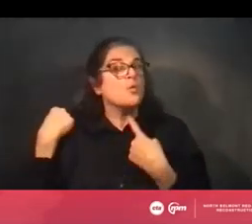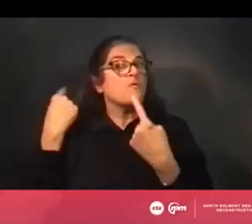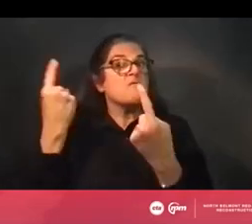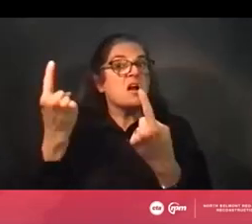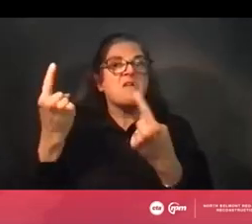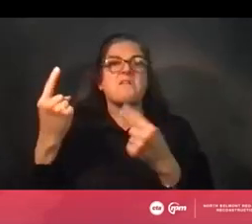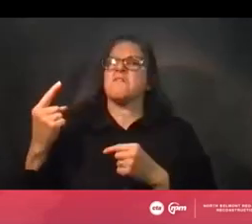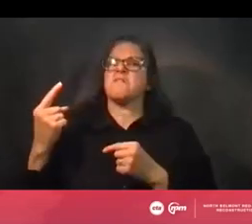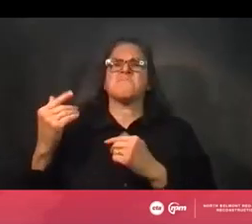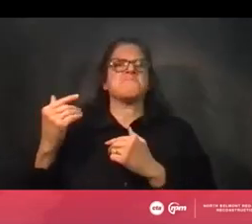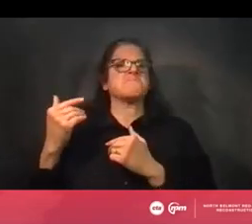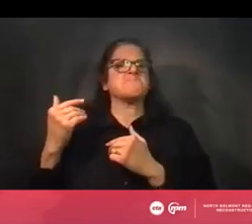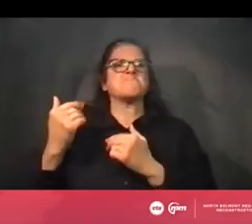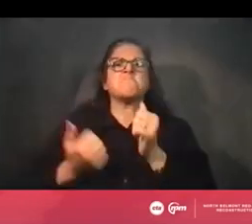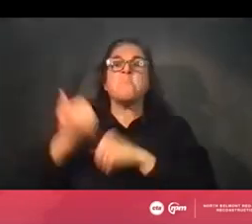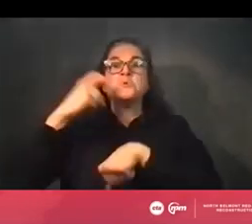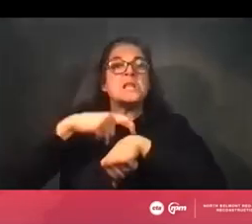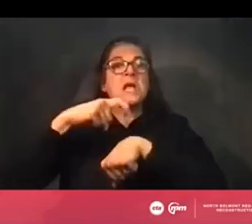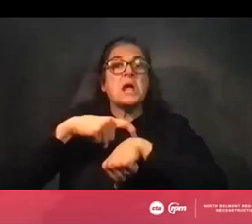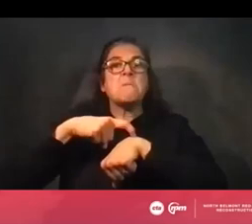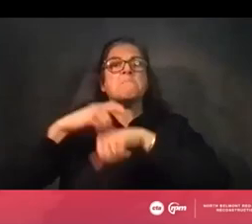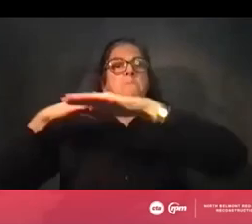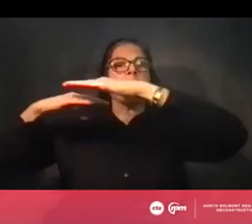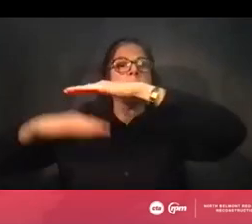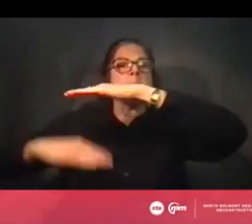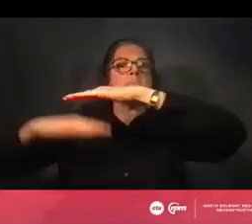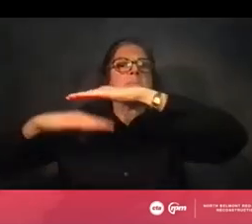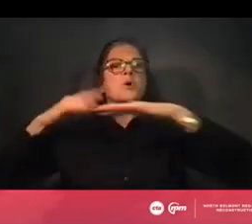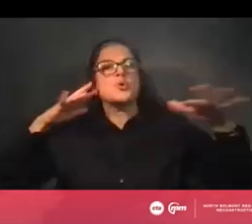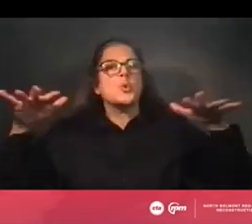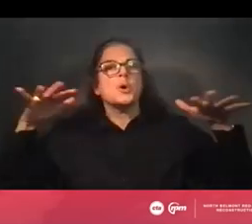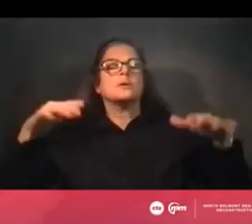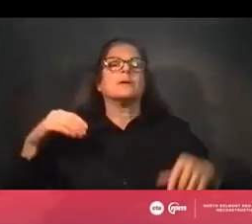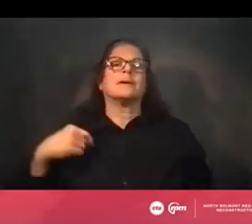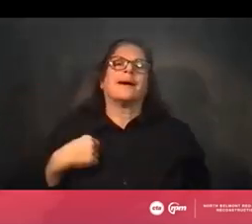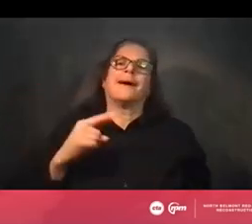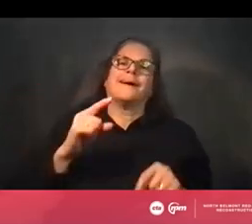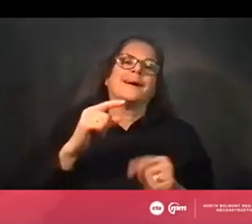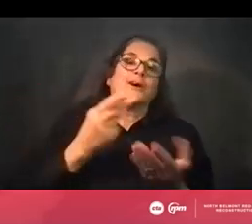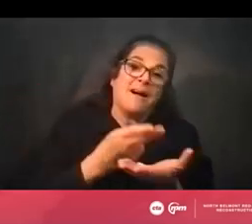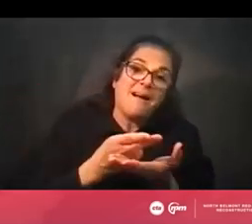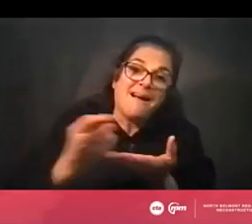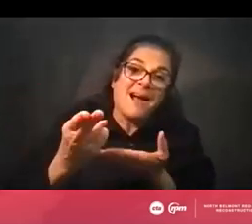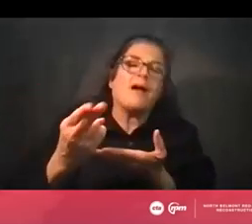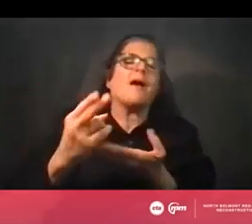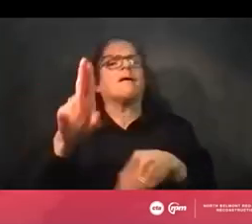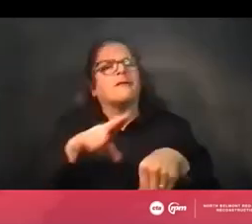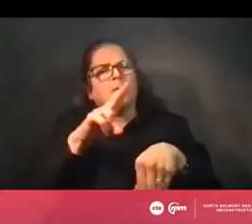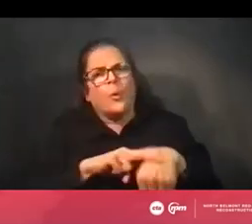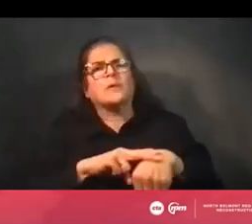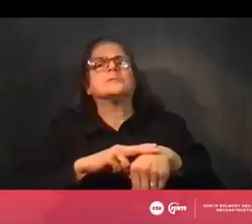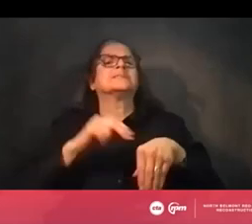it. So I won't lie to everyone and say that it's going to be quiet. It is construction. It is heavy civil structural construction.